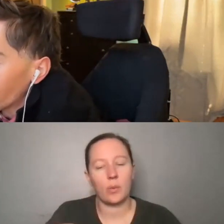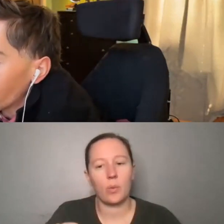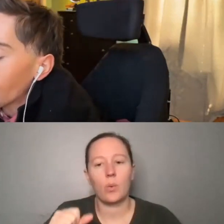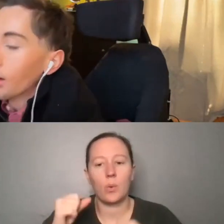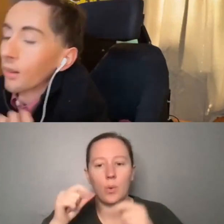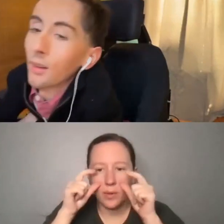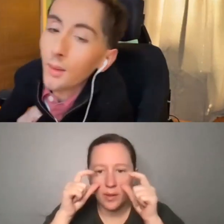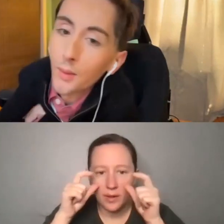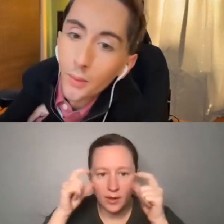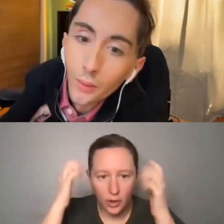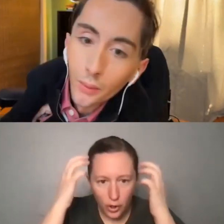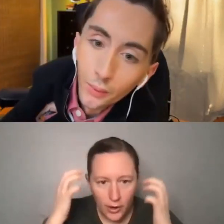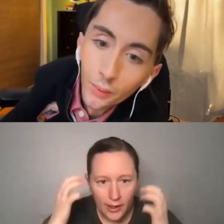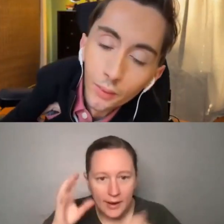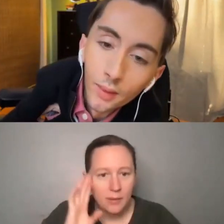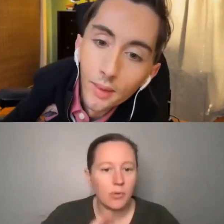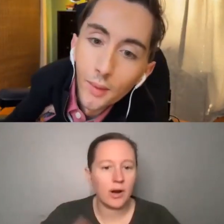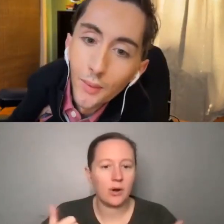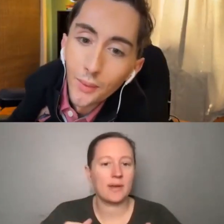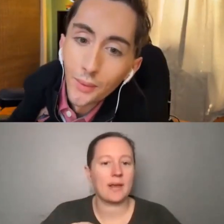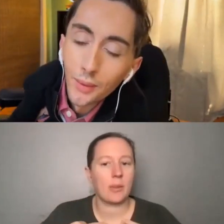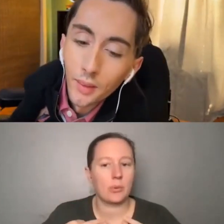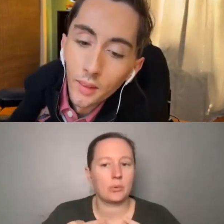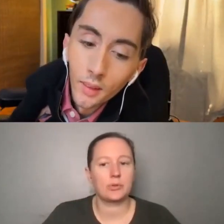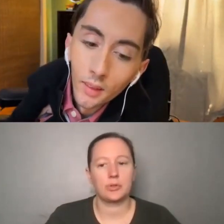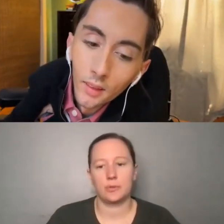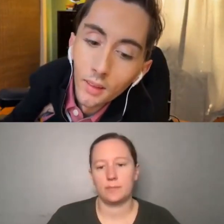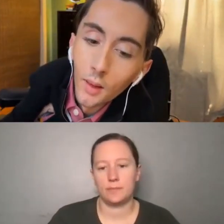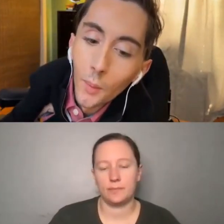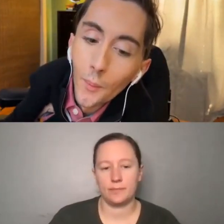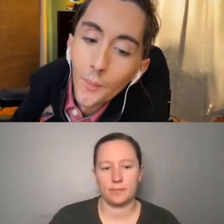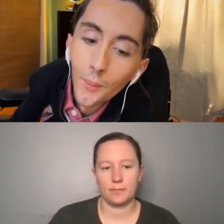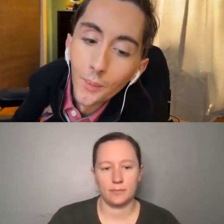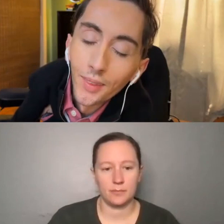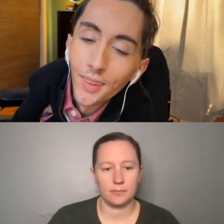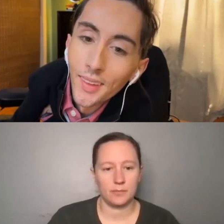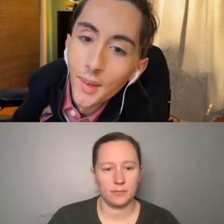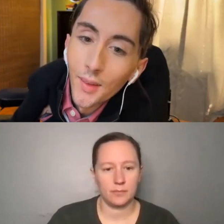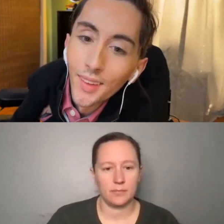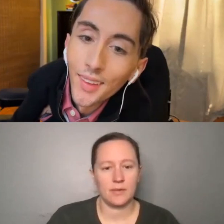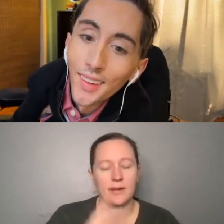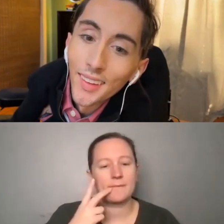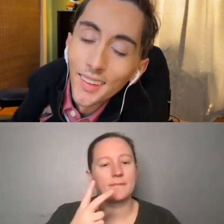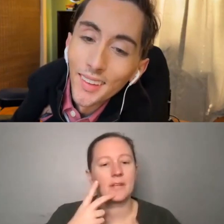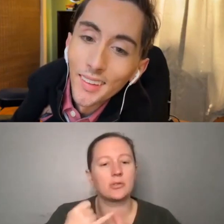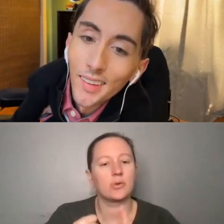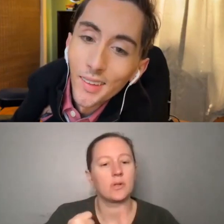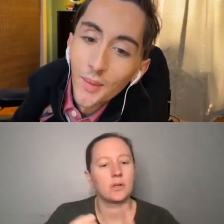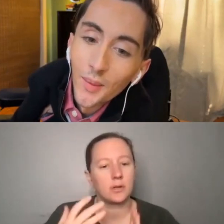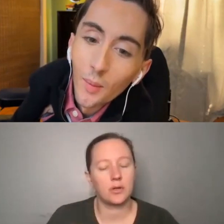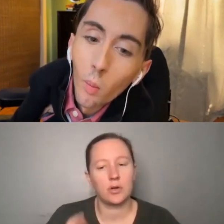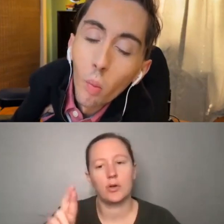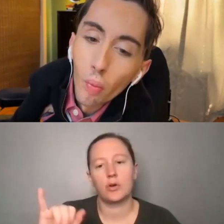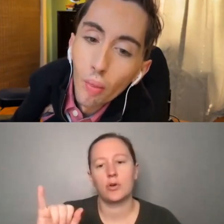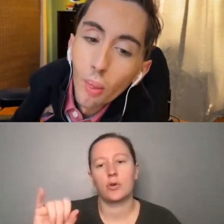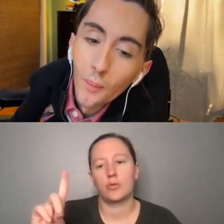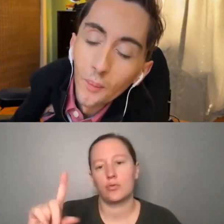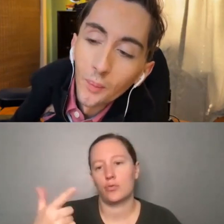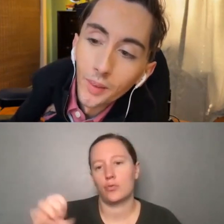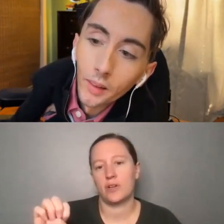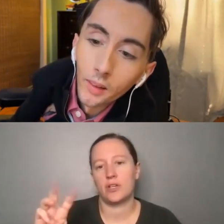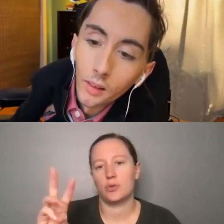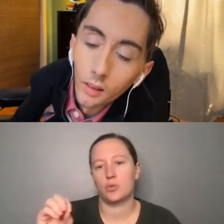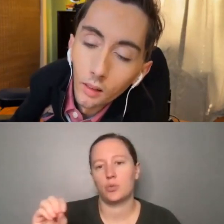curly hair, and a yellow shirt. And I am a visual artist based out of Ridgewood, New York, and